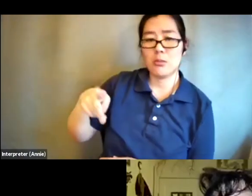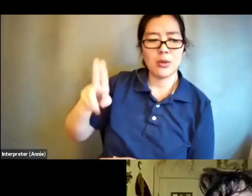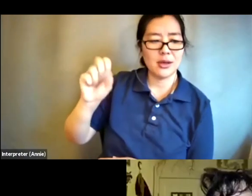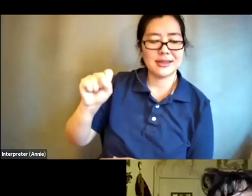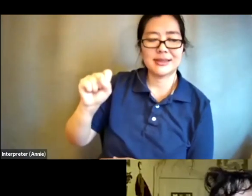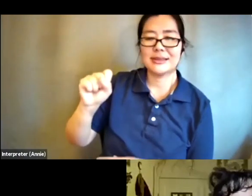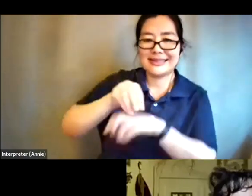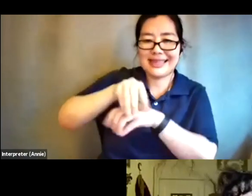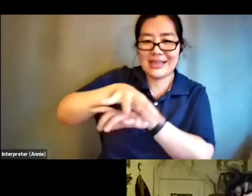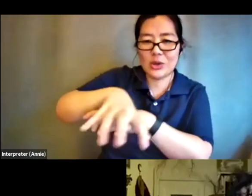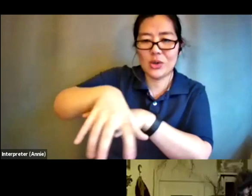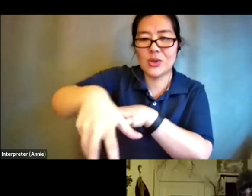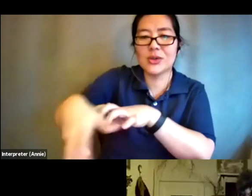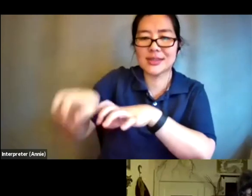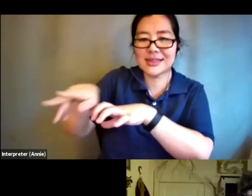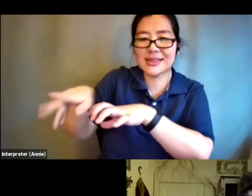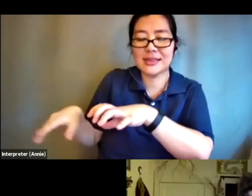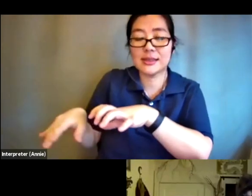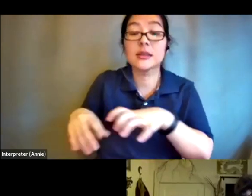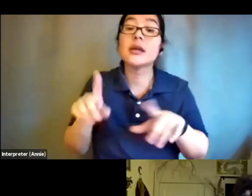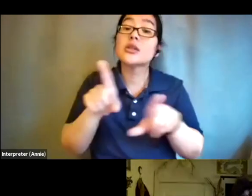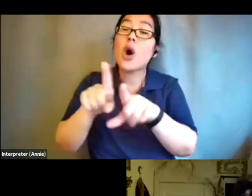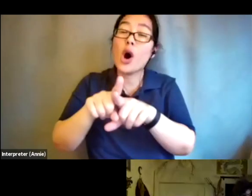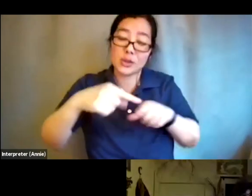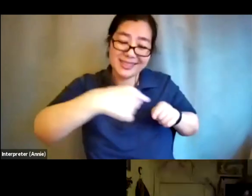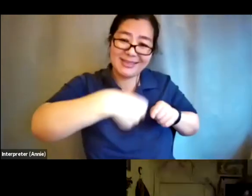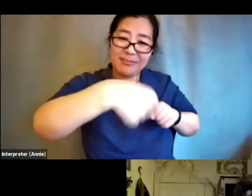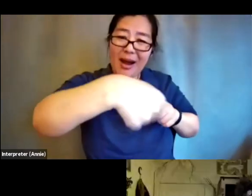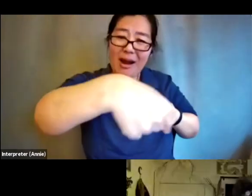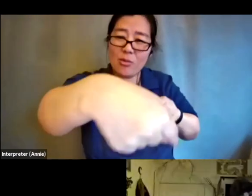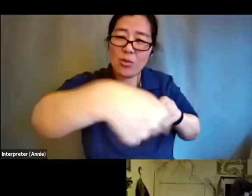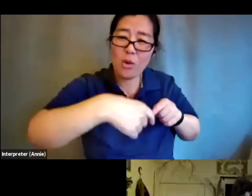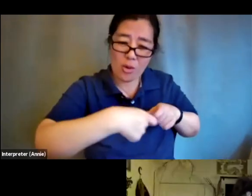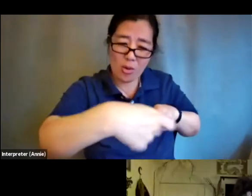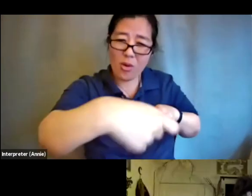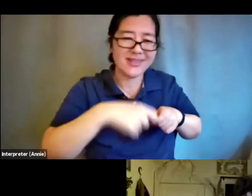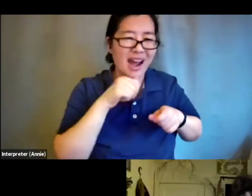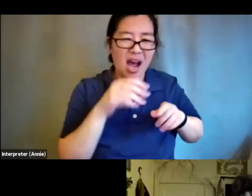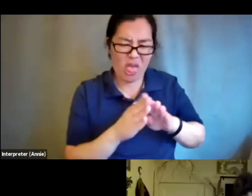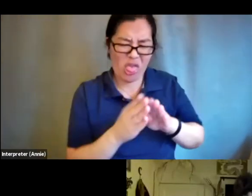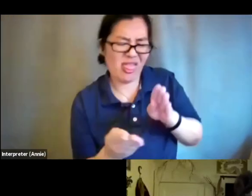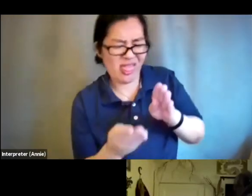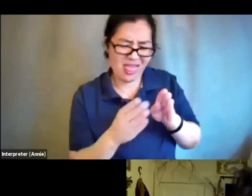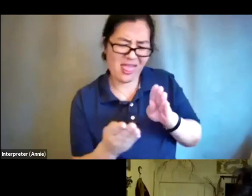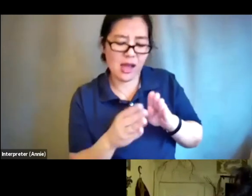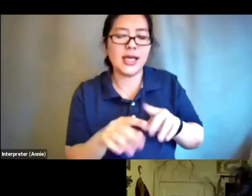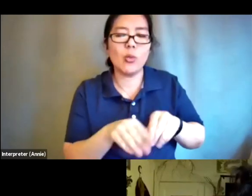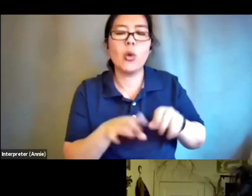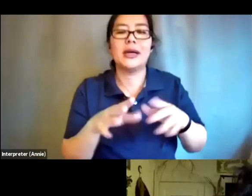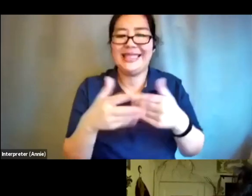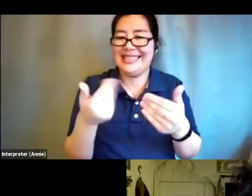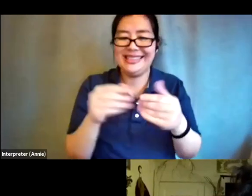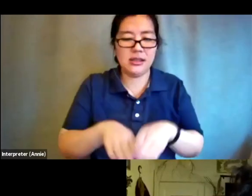bound book which makes it more accessible to be able to open and hold in a way where it's not going to try to close on you